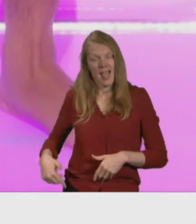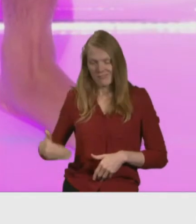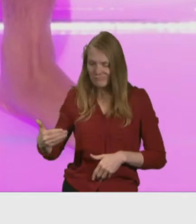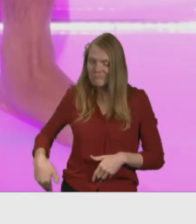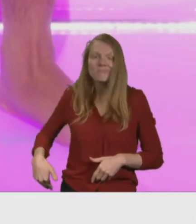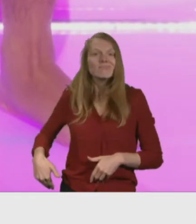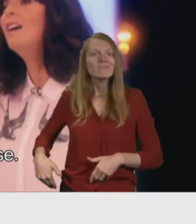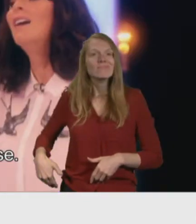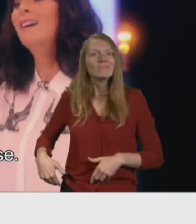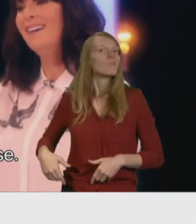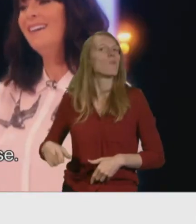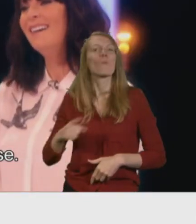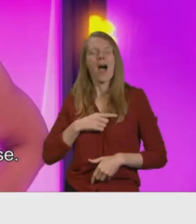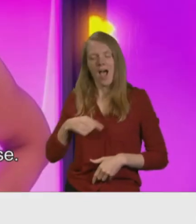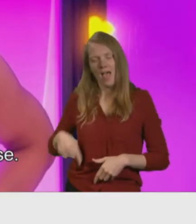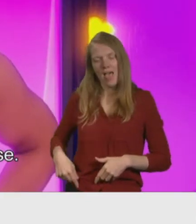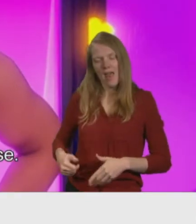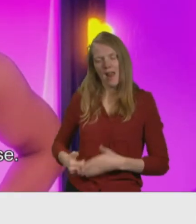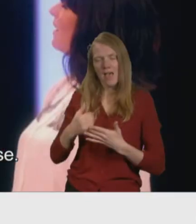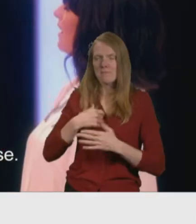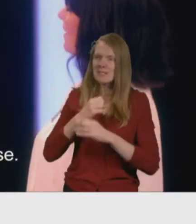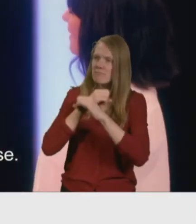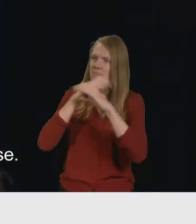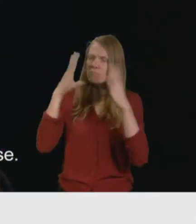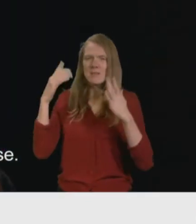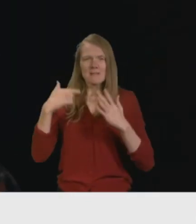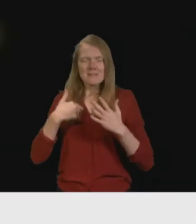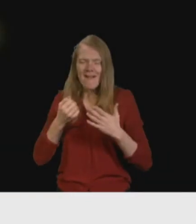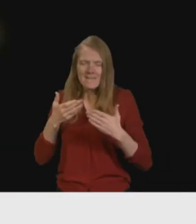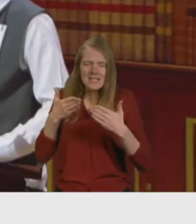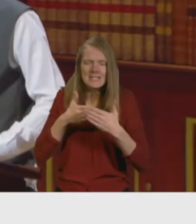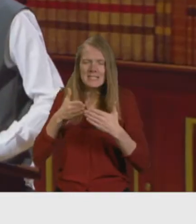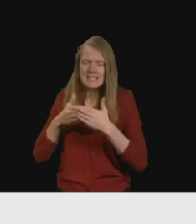me that obstacles are just really opportunities in disguise.